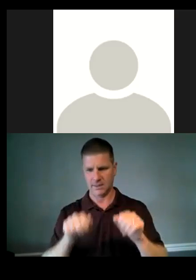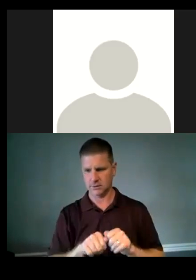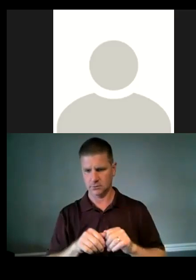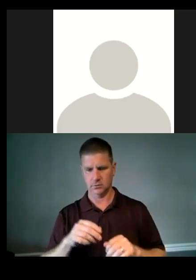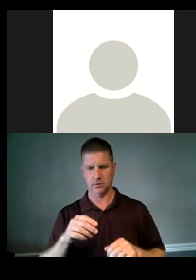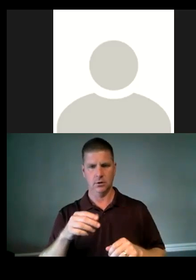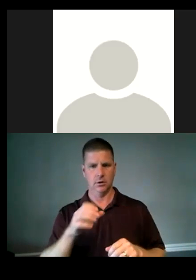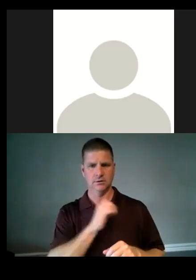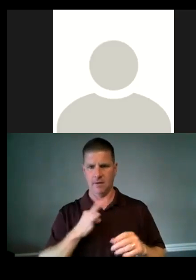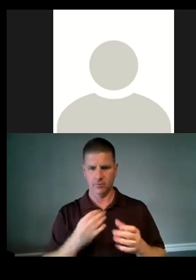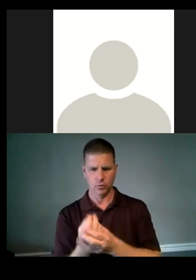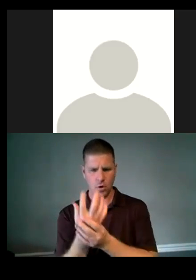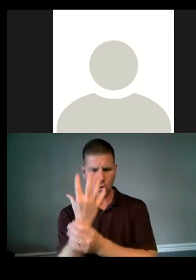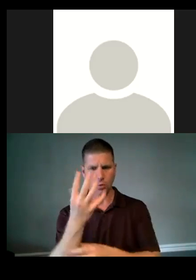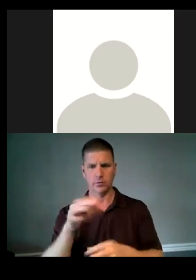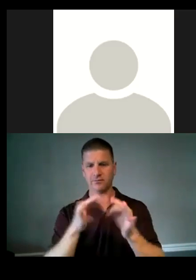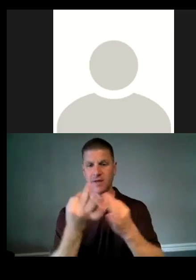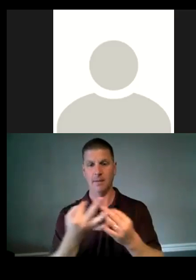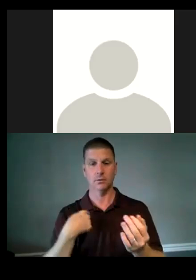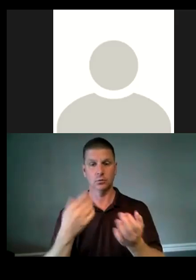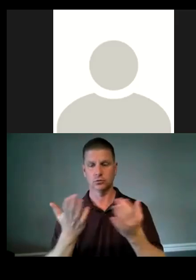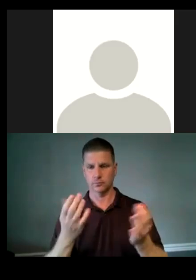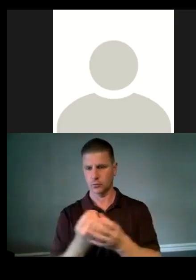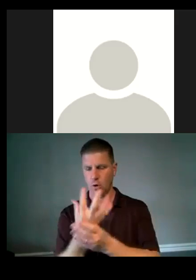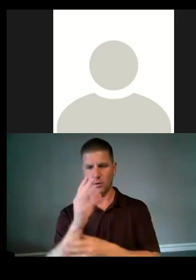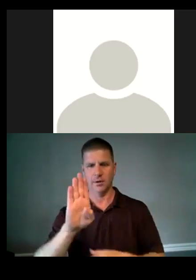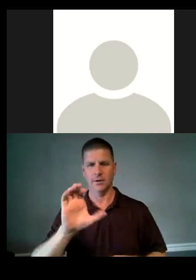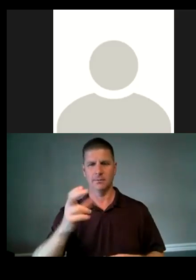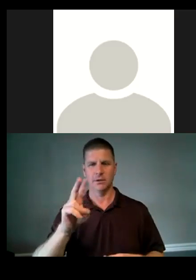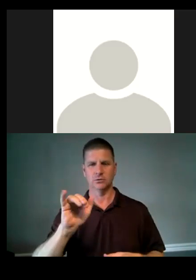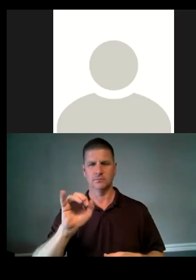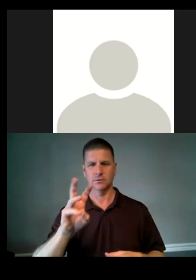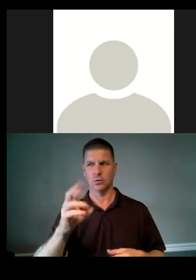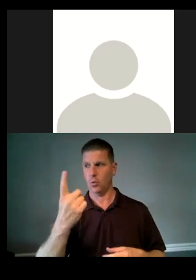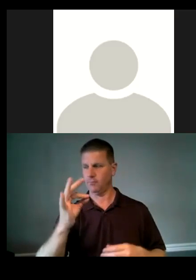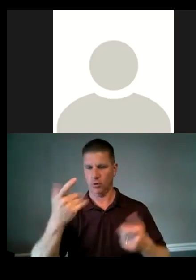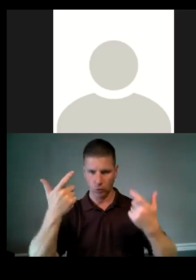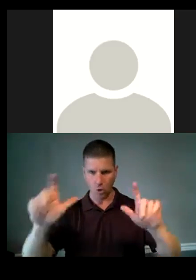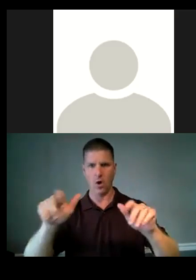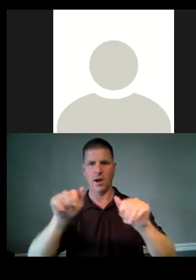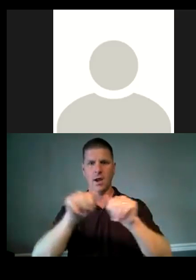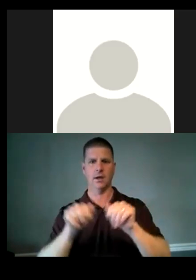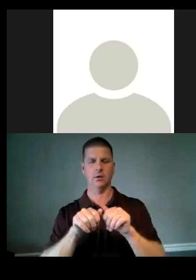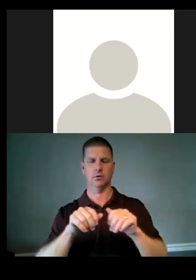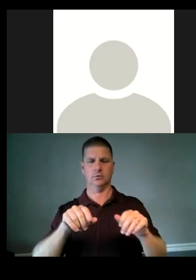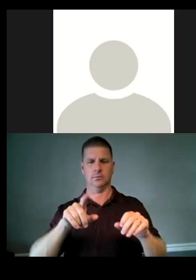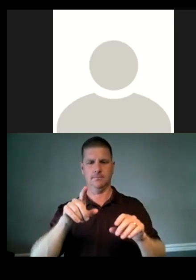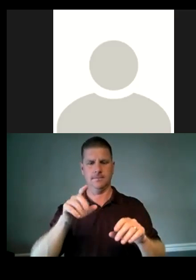our staff grow, the families that we serve grow. Beachview is one of the largest area in the, um,